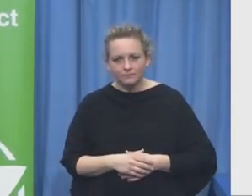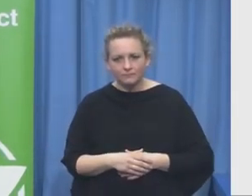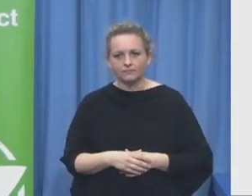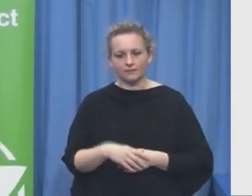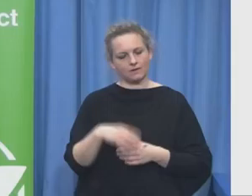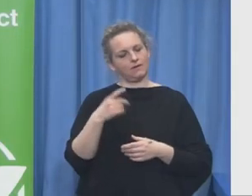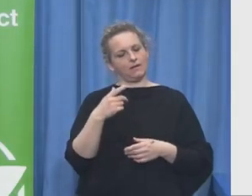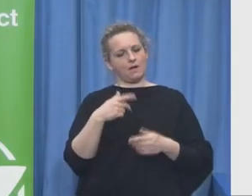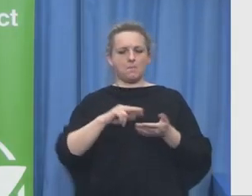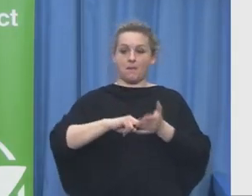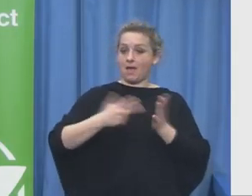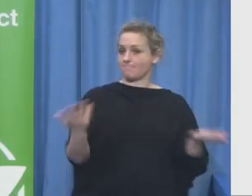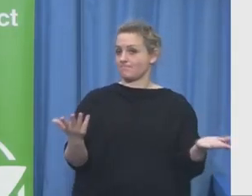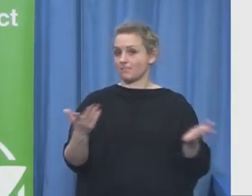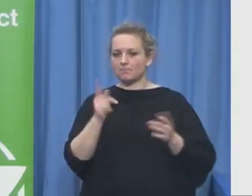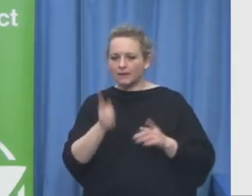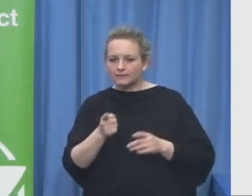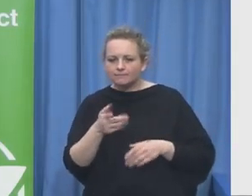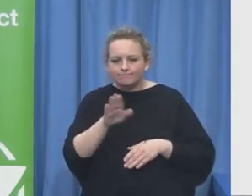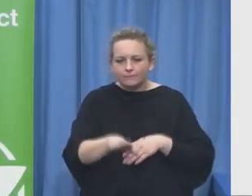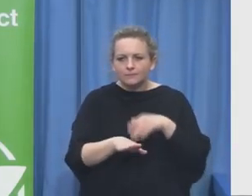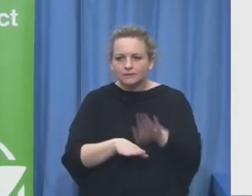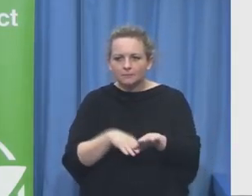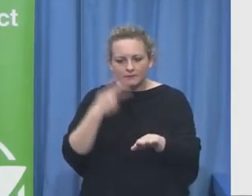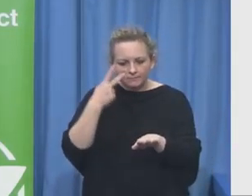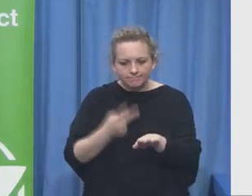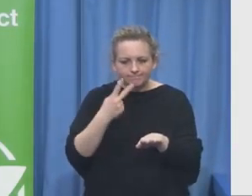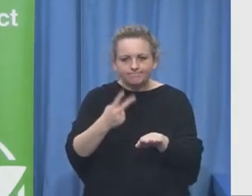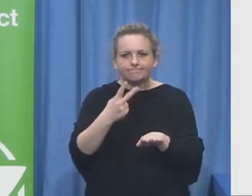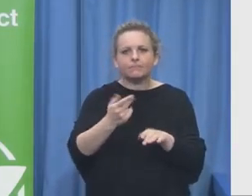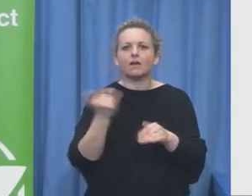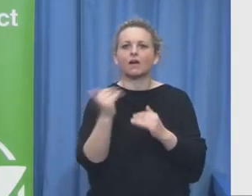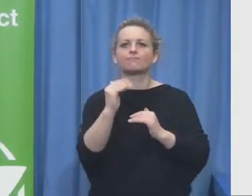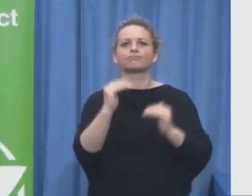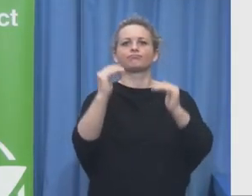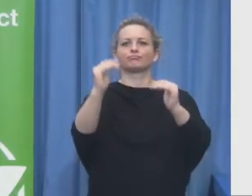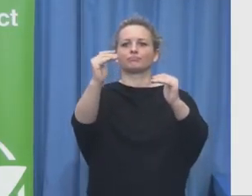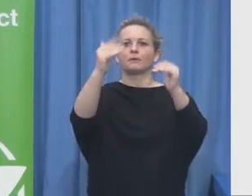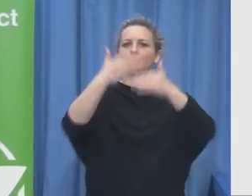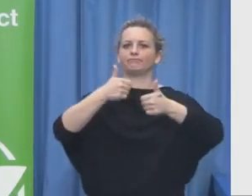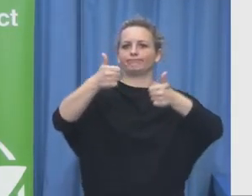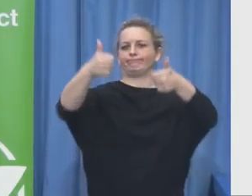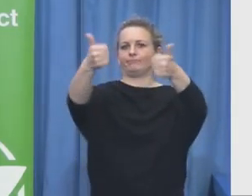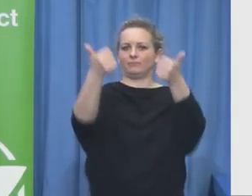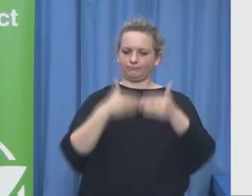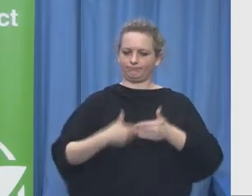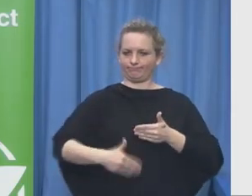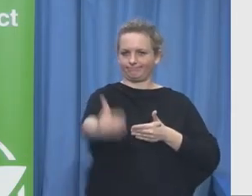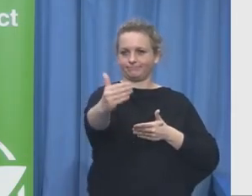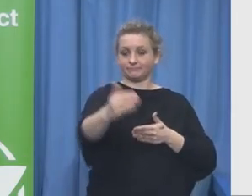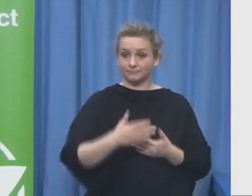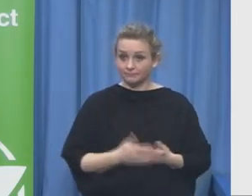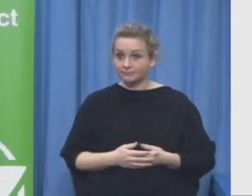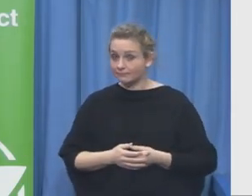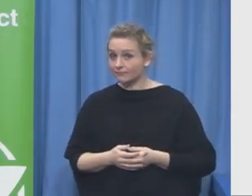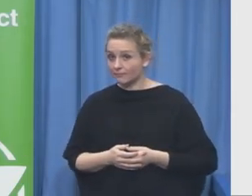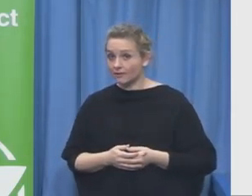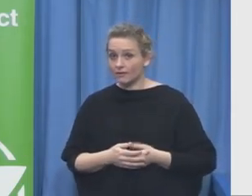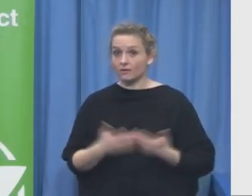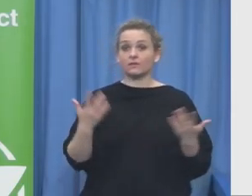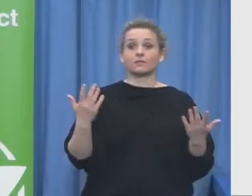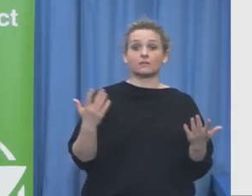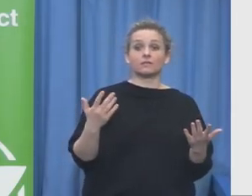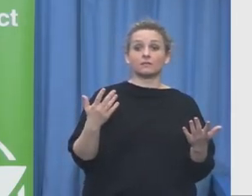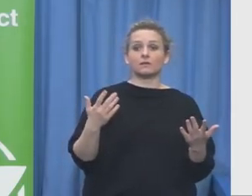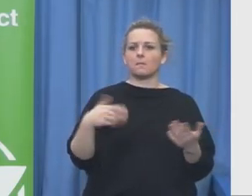start small we scale it up in order to feel that the mass you know mass critical number is out there we want a